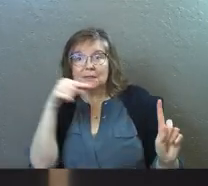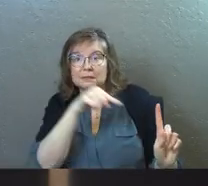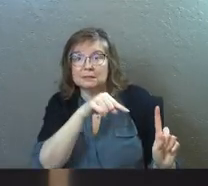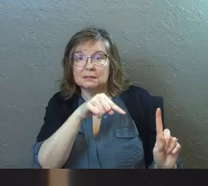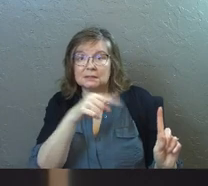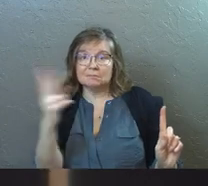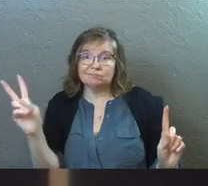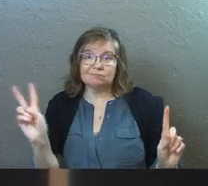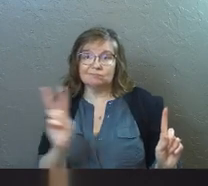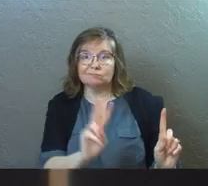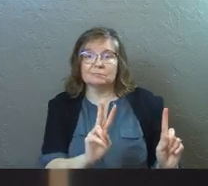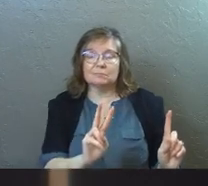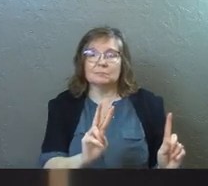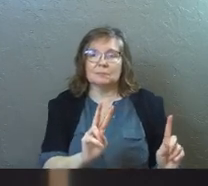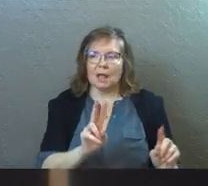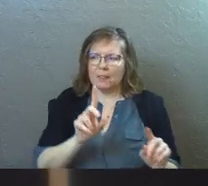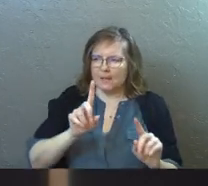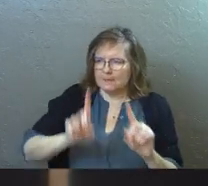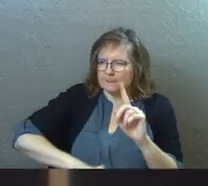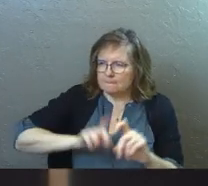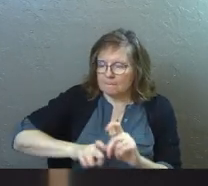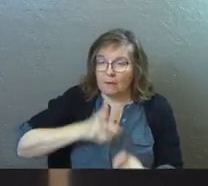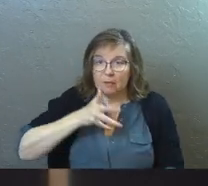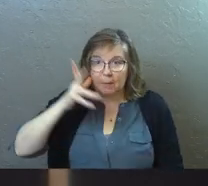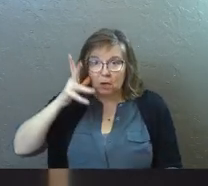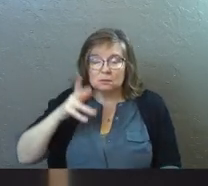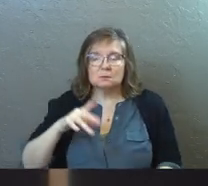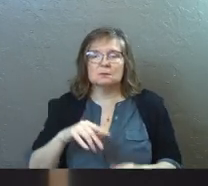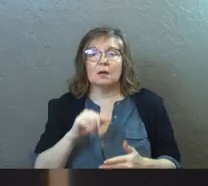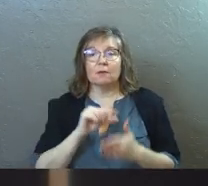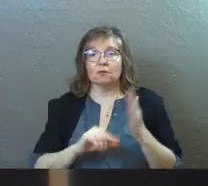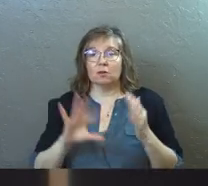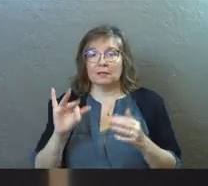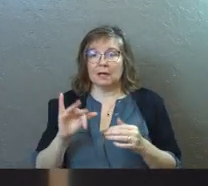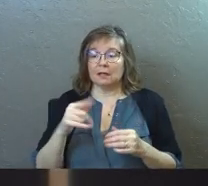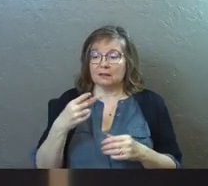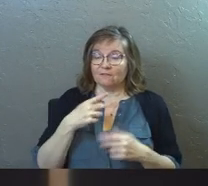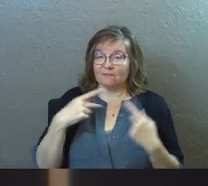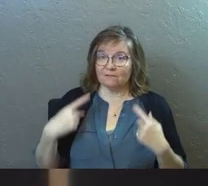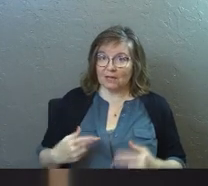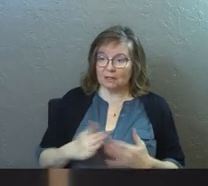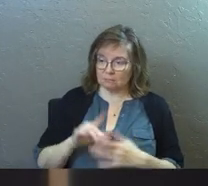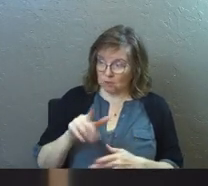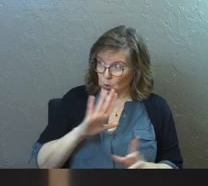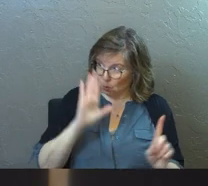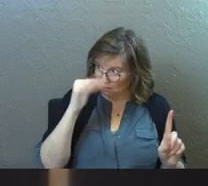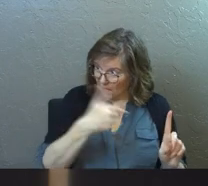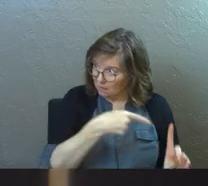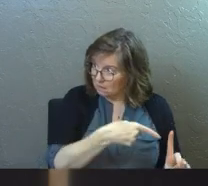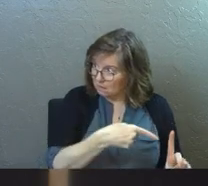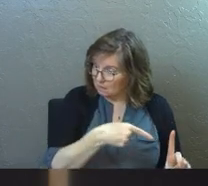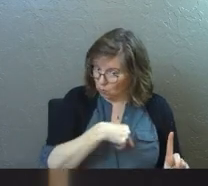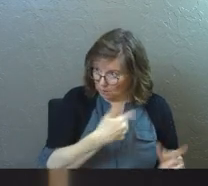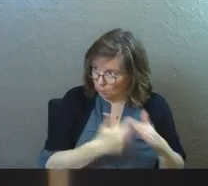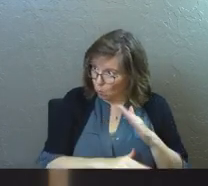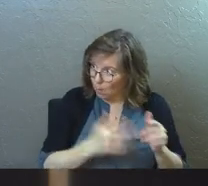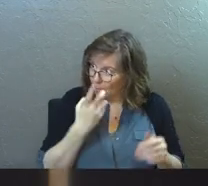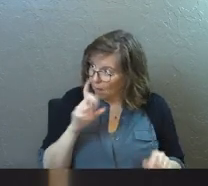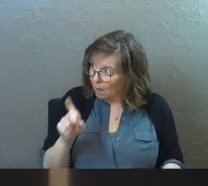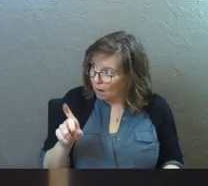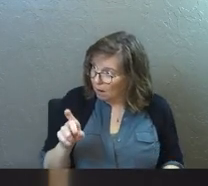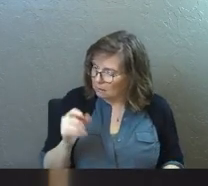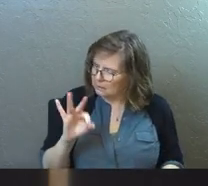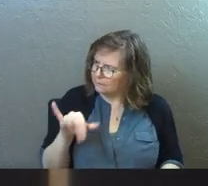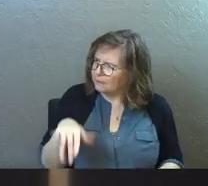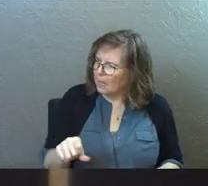here's their cross-examination of the parents. Verse 19, the Pharisees asked them, is this your son? Was he born blind?